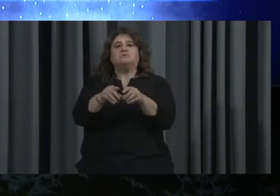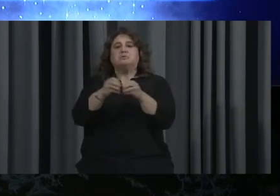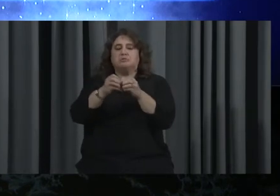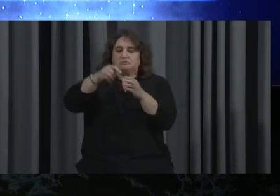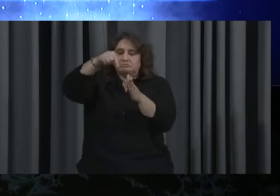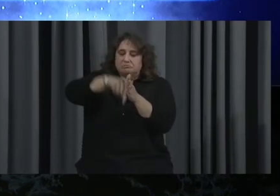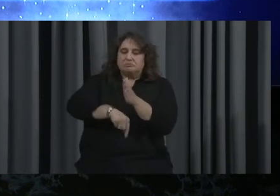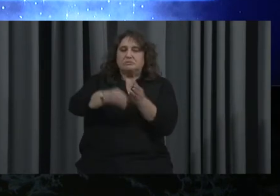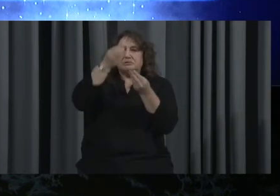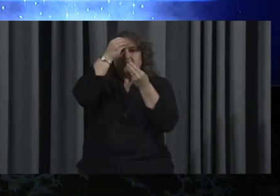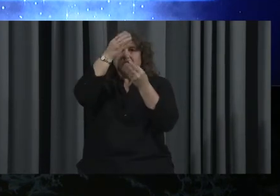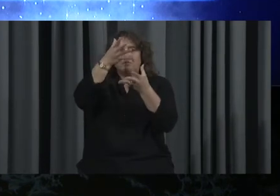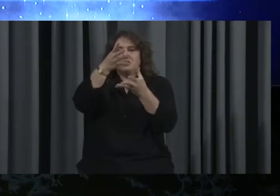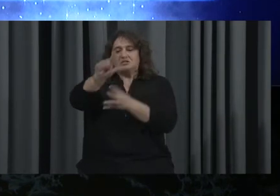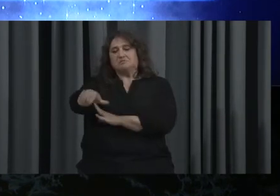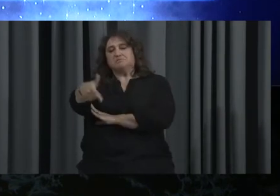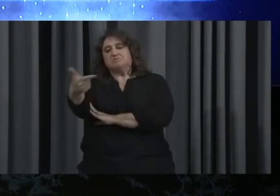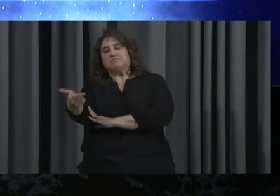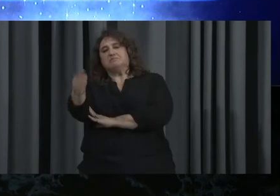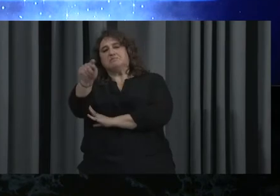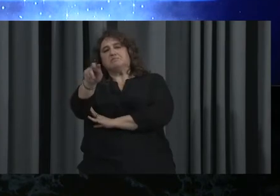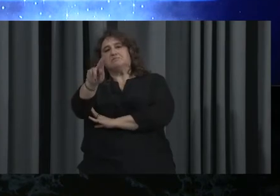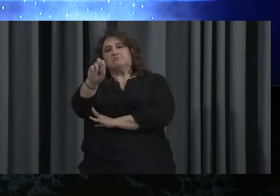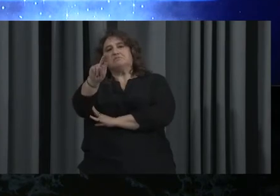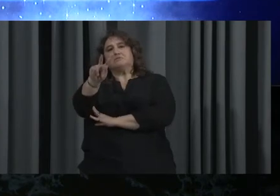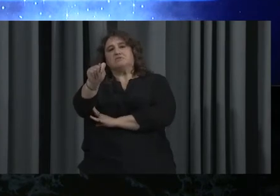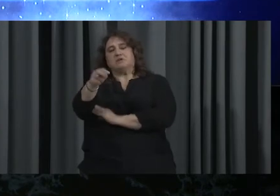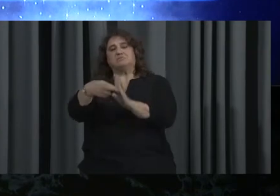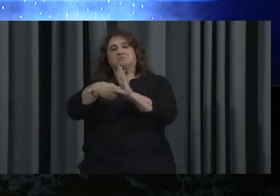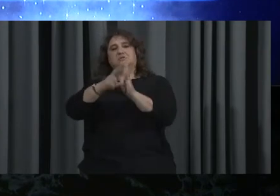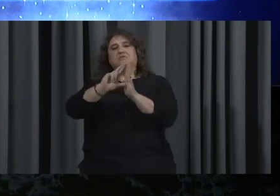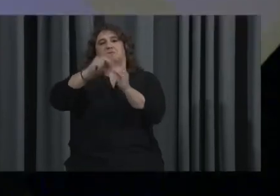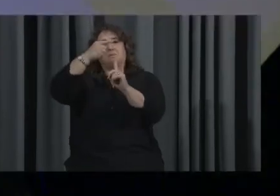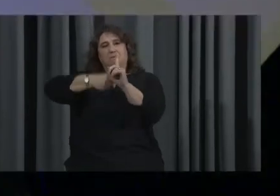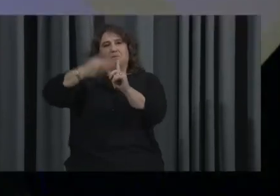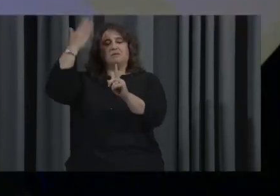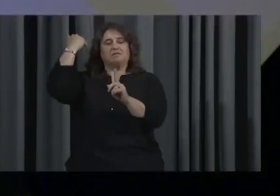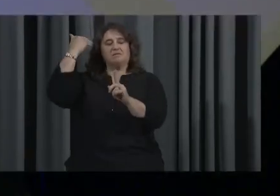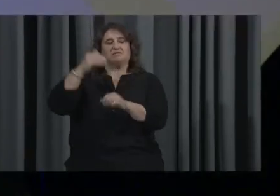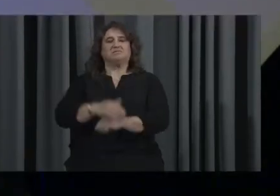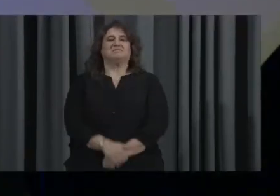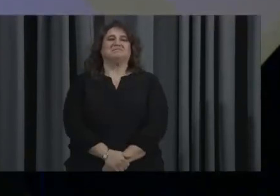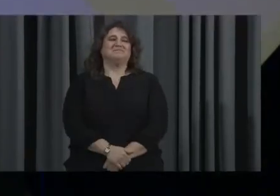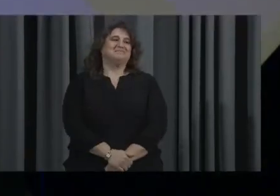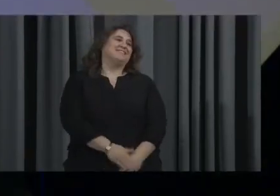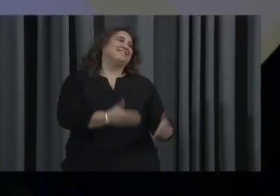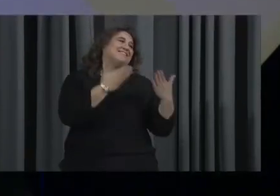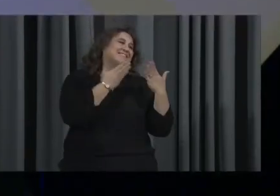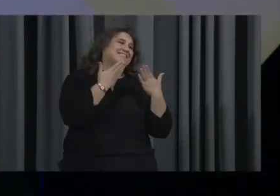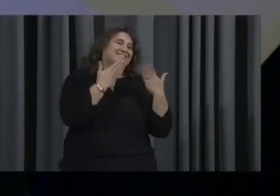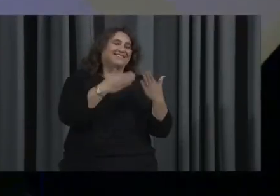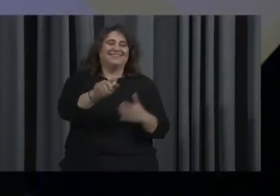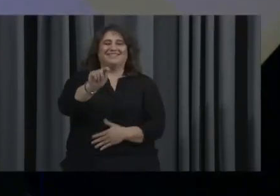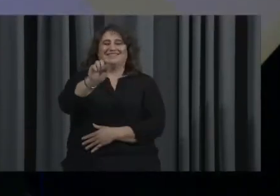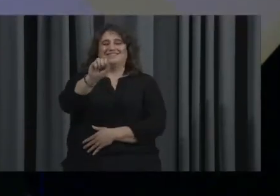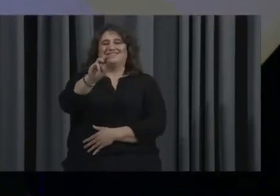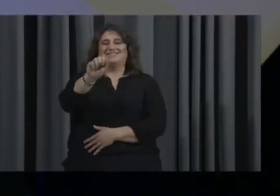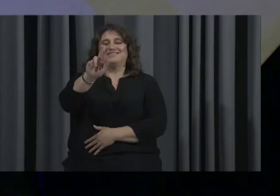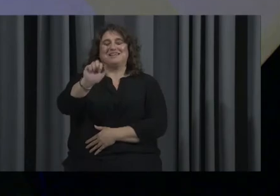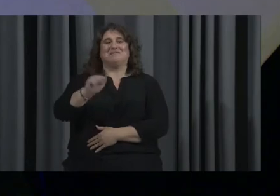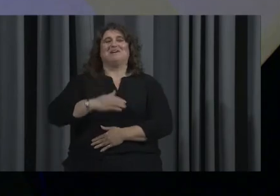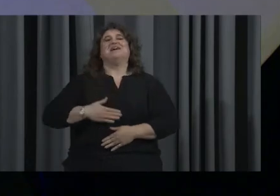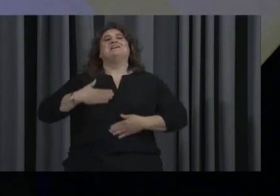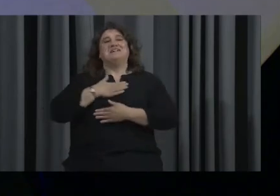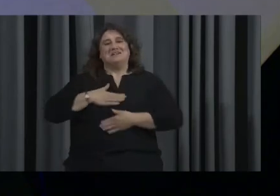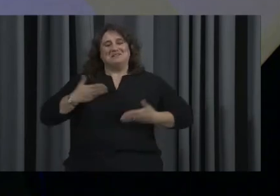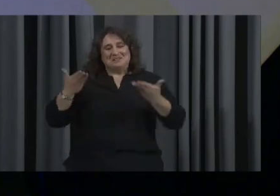I will now turn it over to Trent, who will do our recap from last month. Great. Thank you so much, Tamara. It's so great to